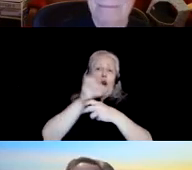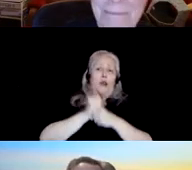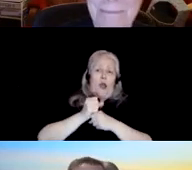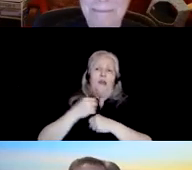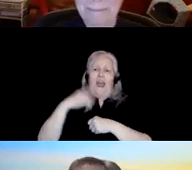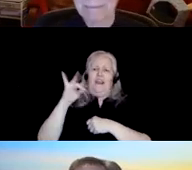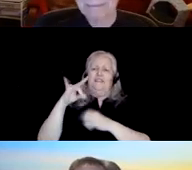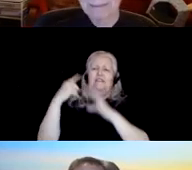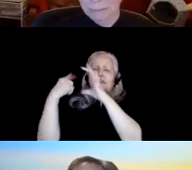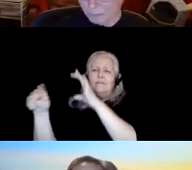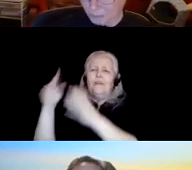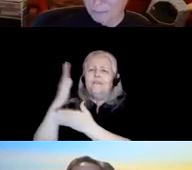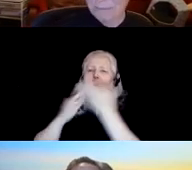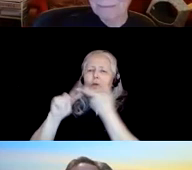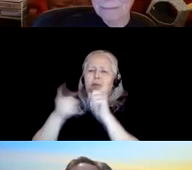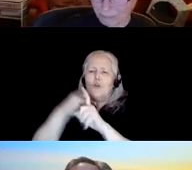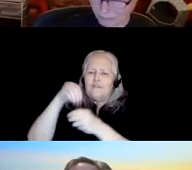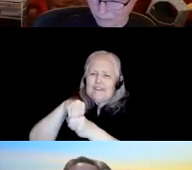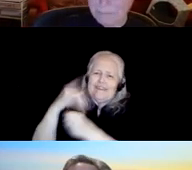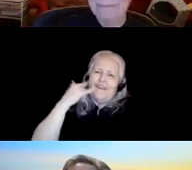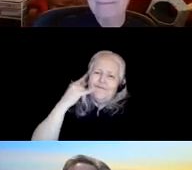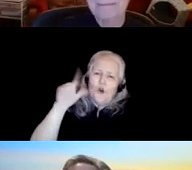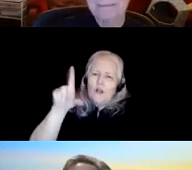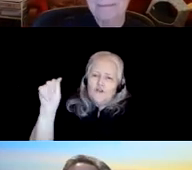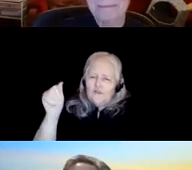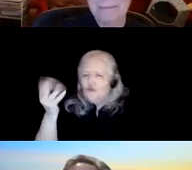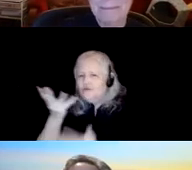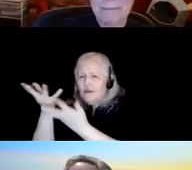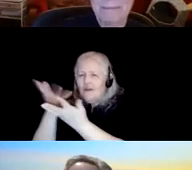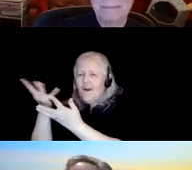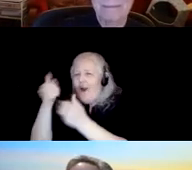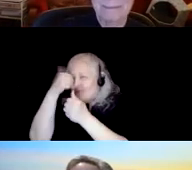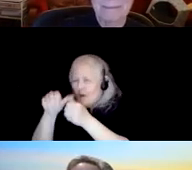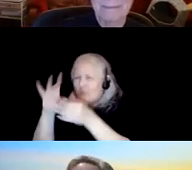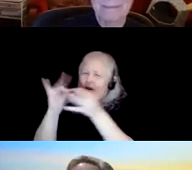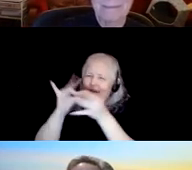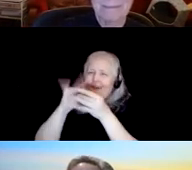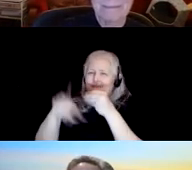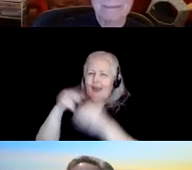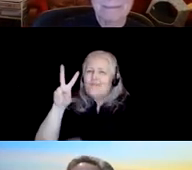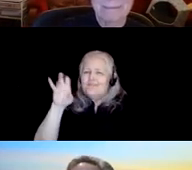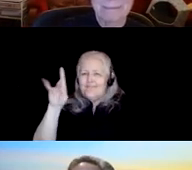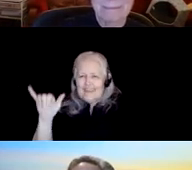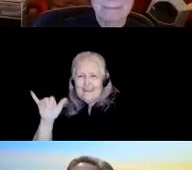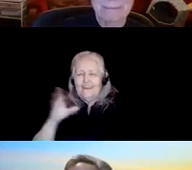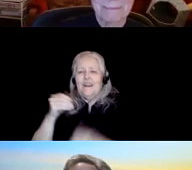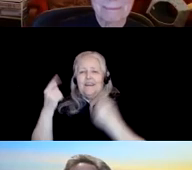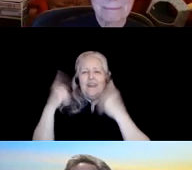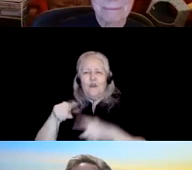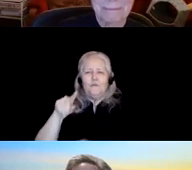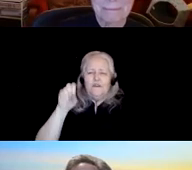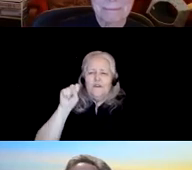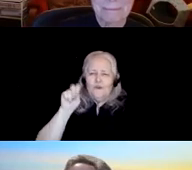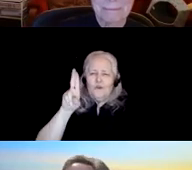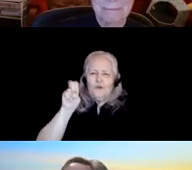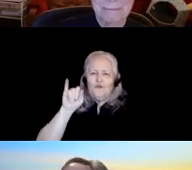few Los Angeles friends and former classmates so that we could share our memories of Vicki. In one case, this led Susie Curtis and me